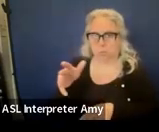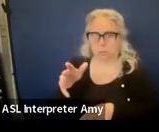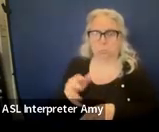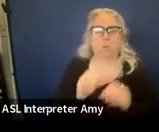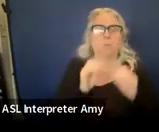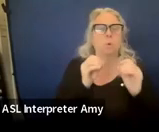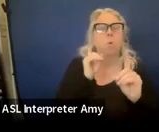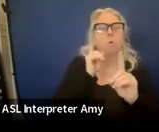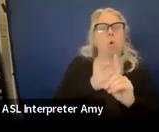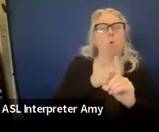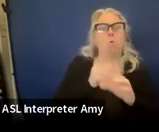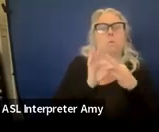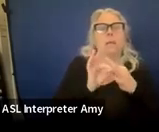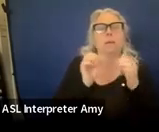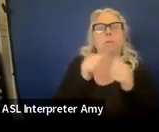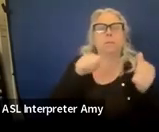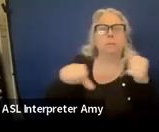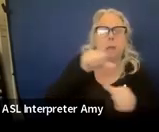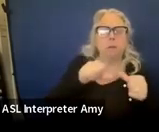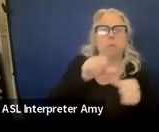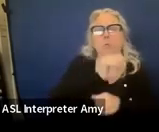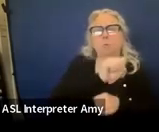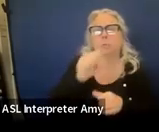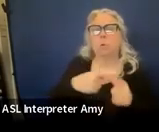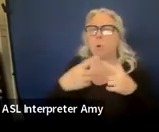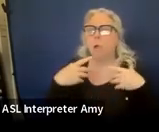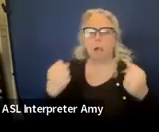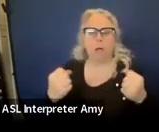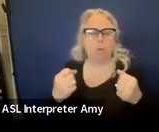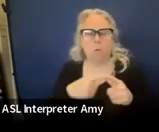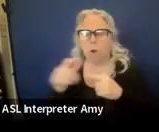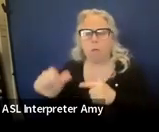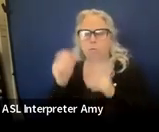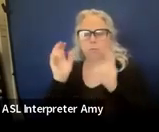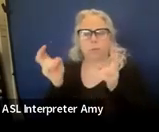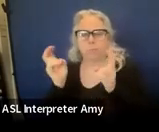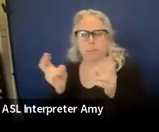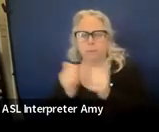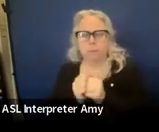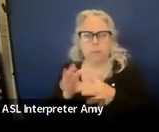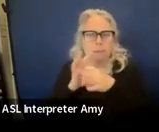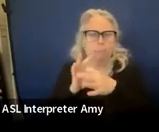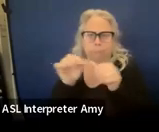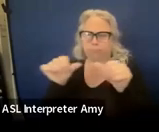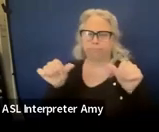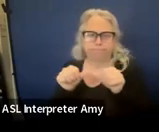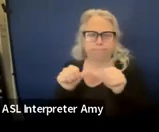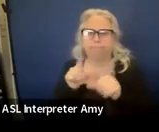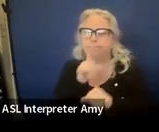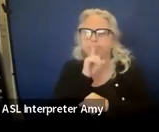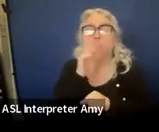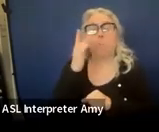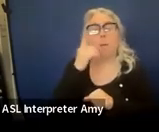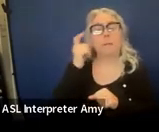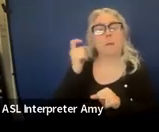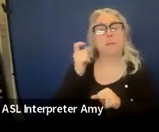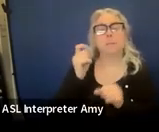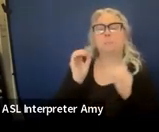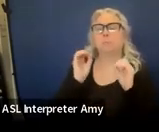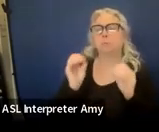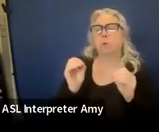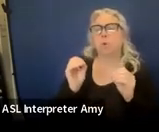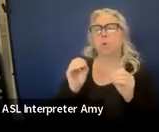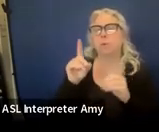goals written around science social studies or health or any of those other content areas, because there's no